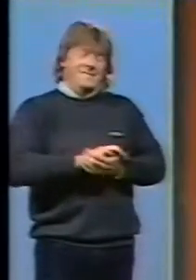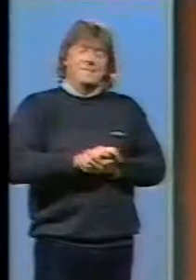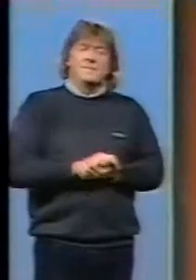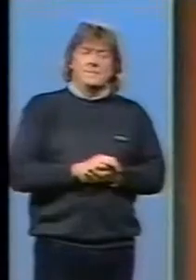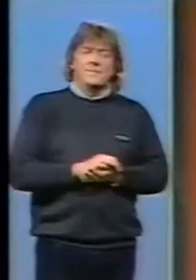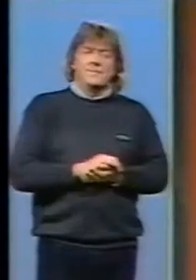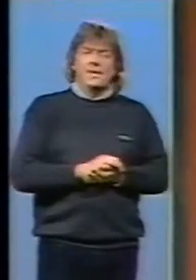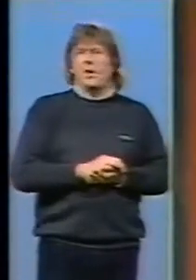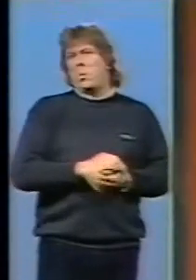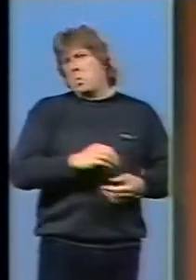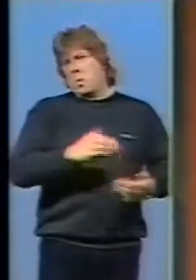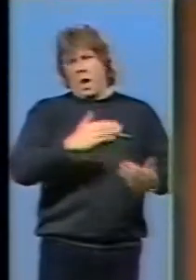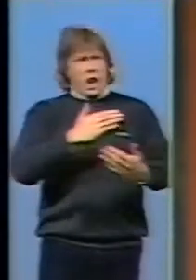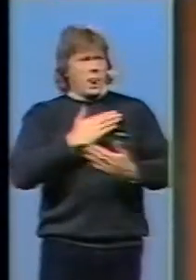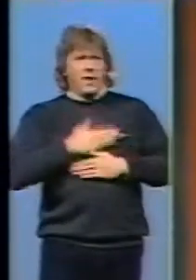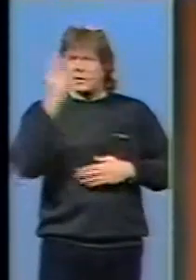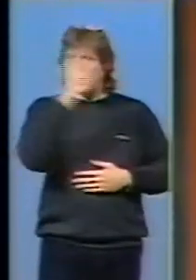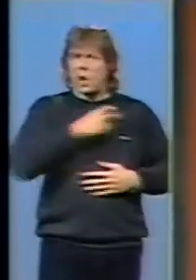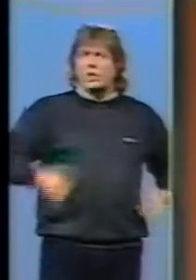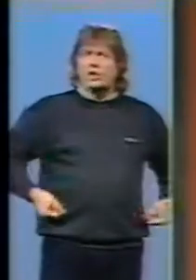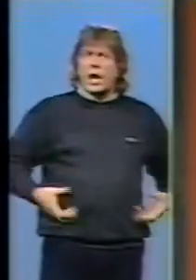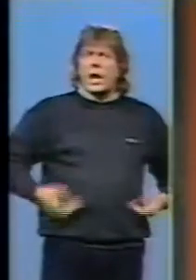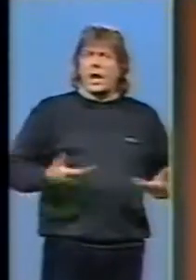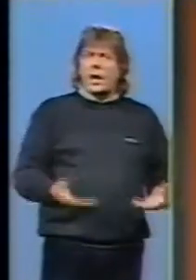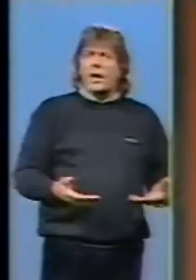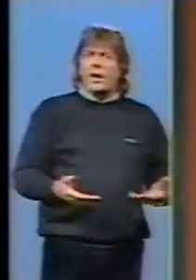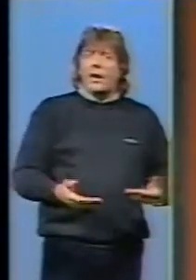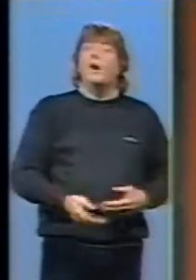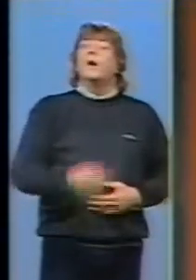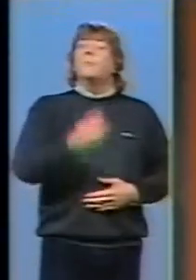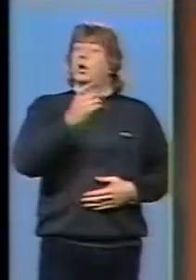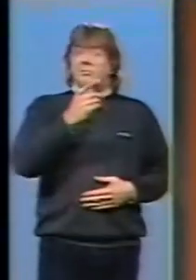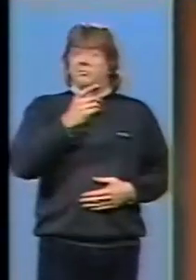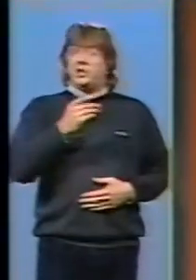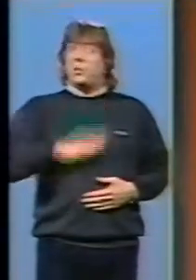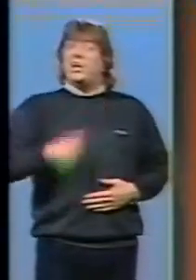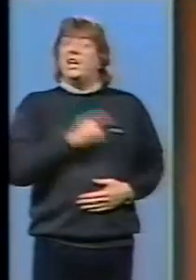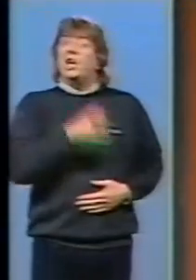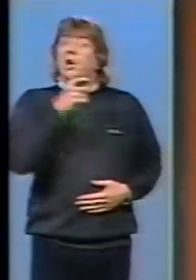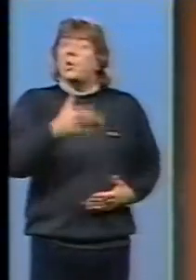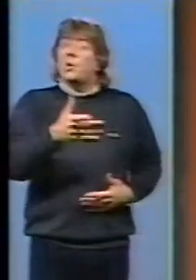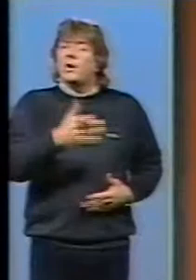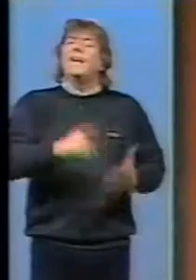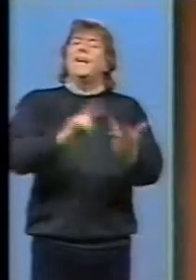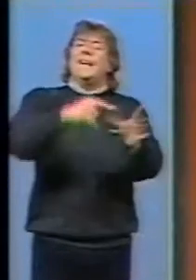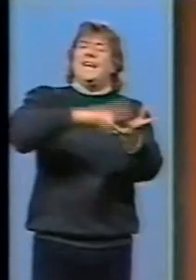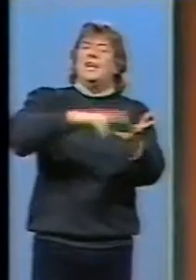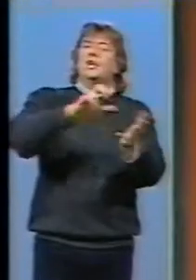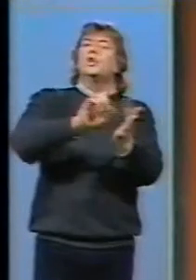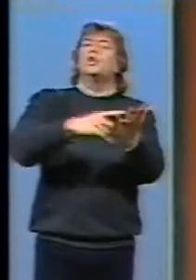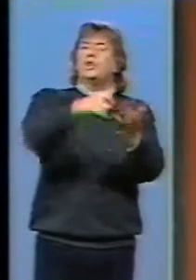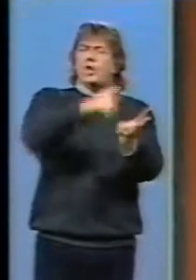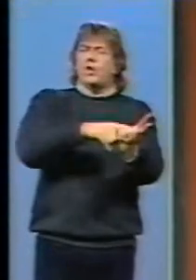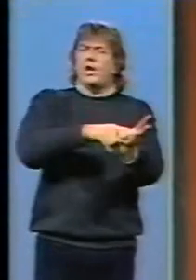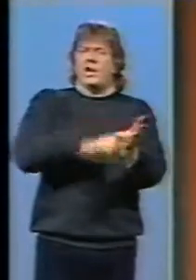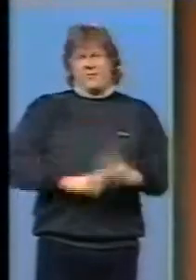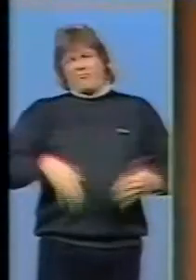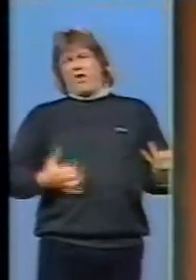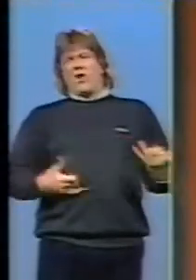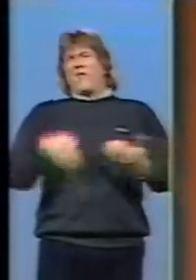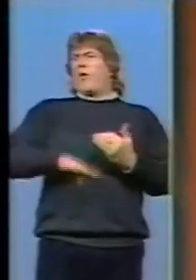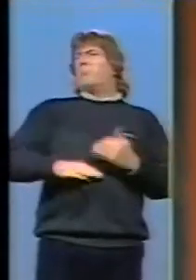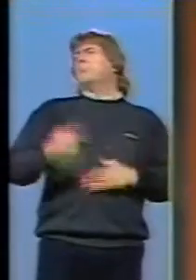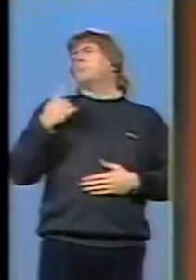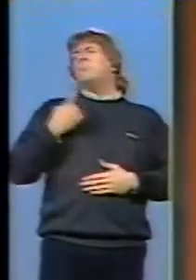I just love that chair one person who won't be needing it though is Ian Jury cult rock figure of the late 70s